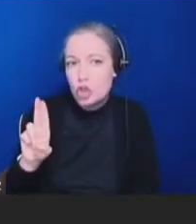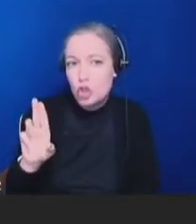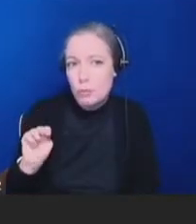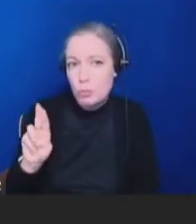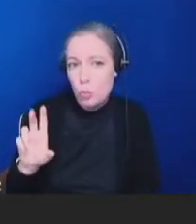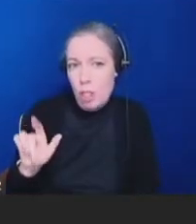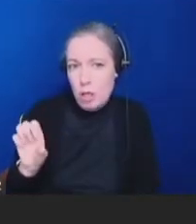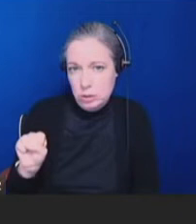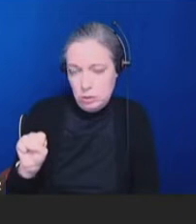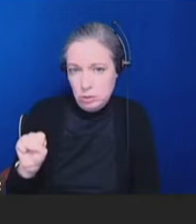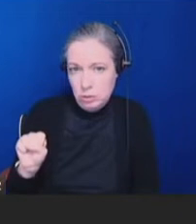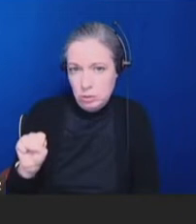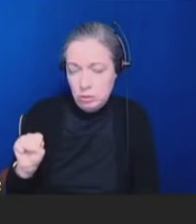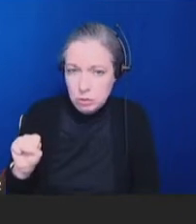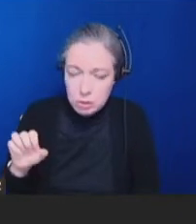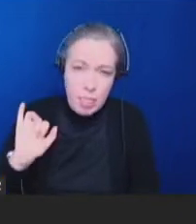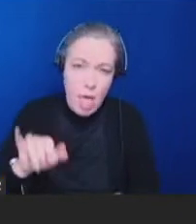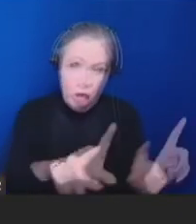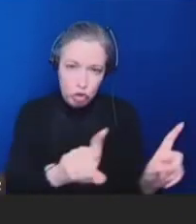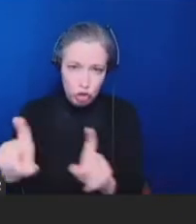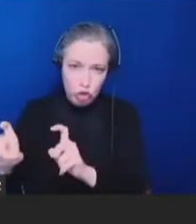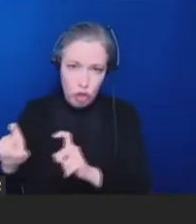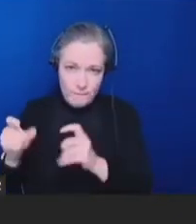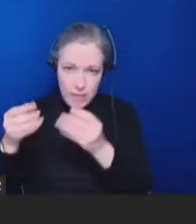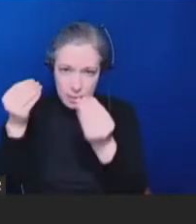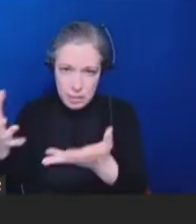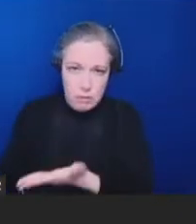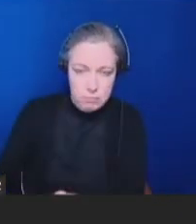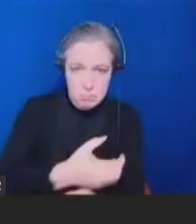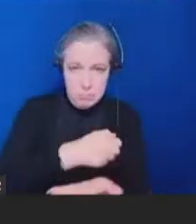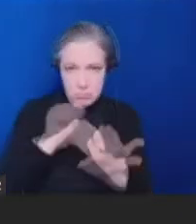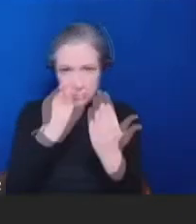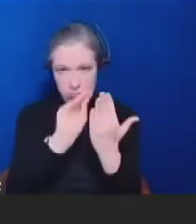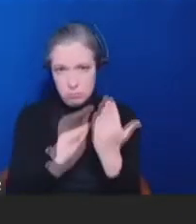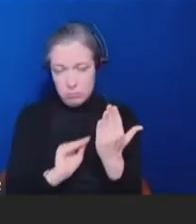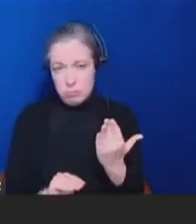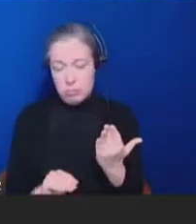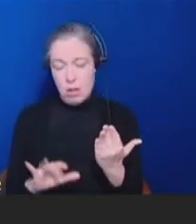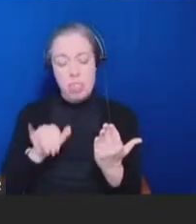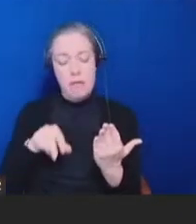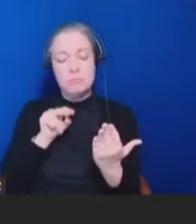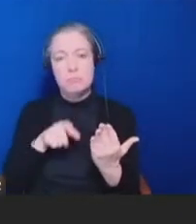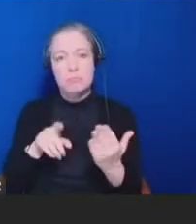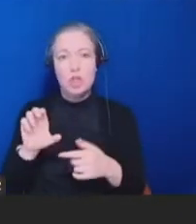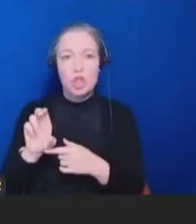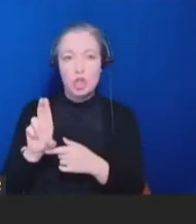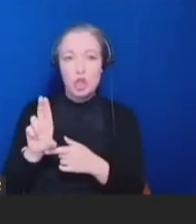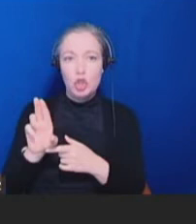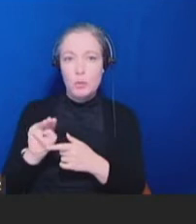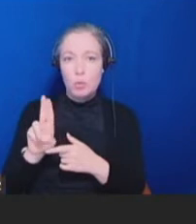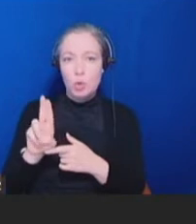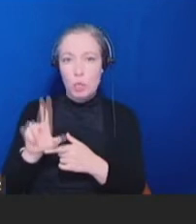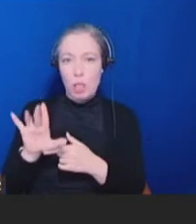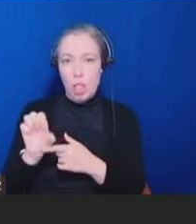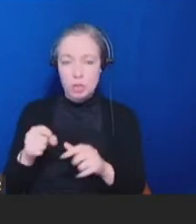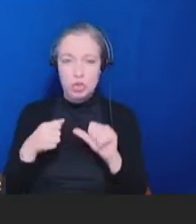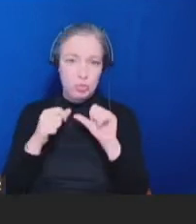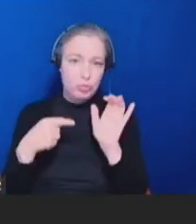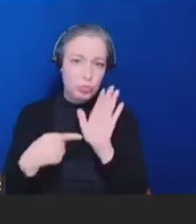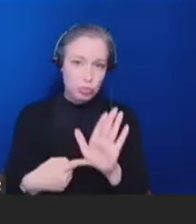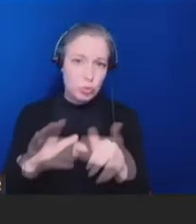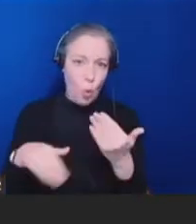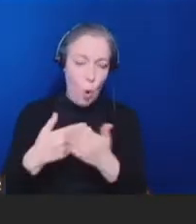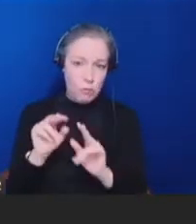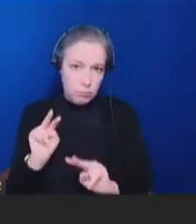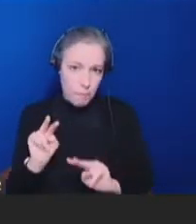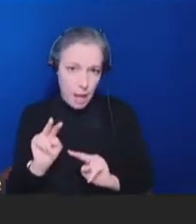vaccines. It's a way to monitor and keep up to date on all the upcoming vaccine clinics, the real-time